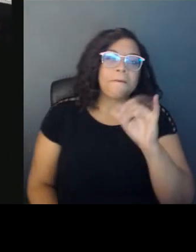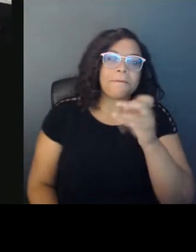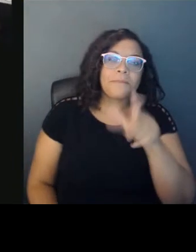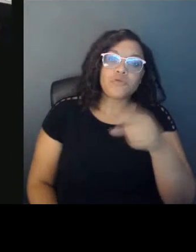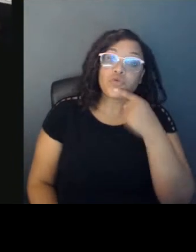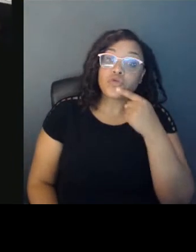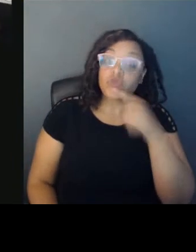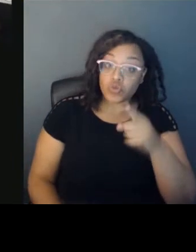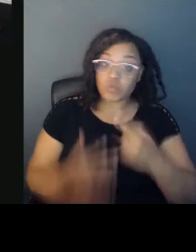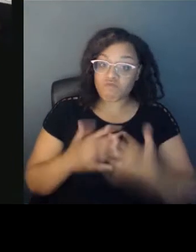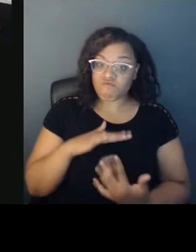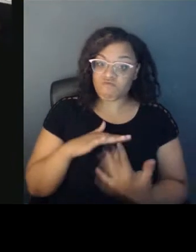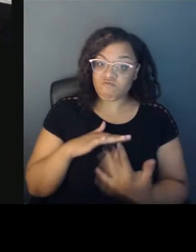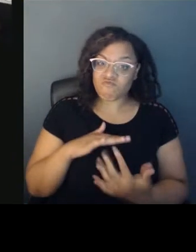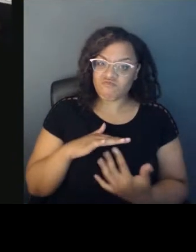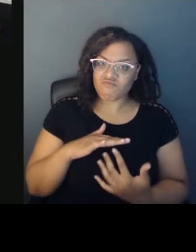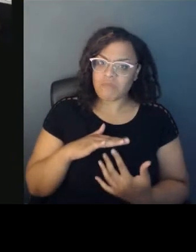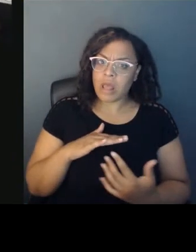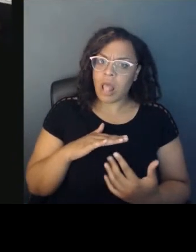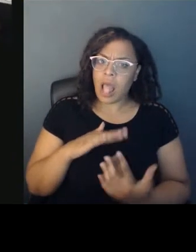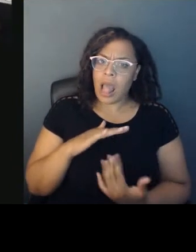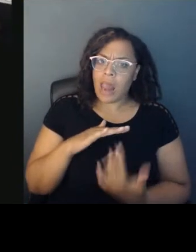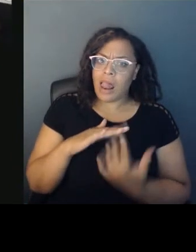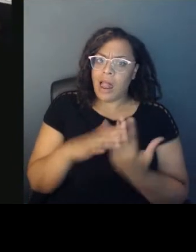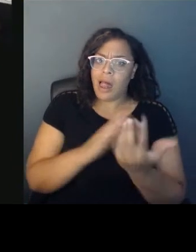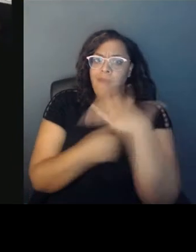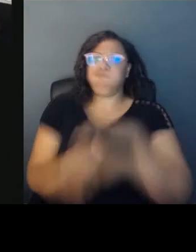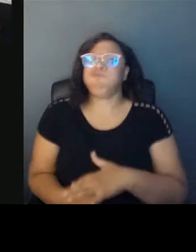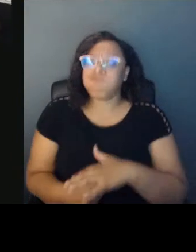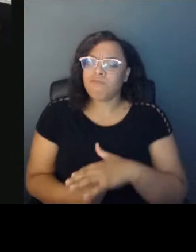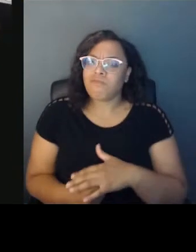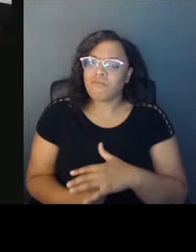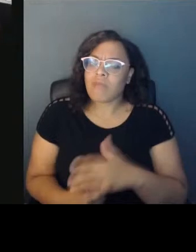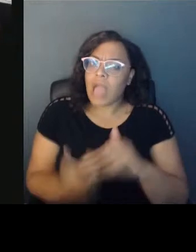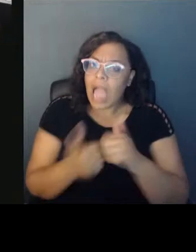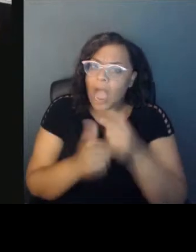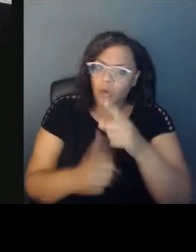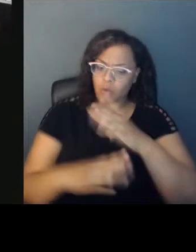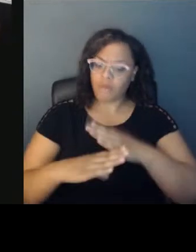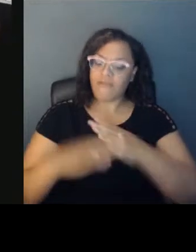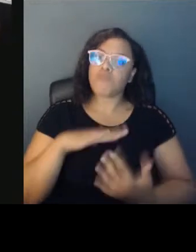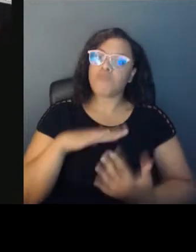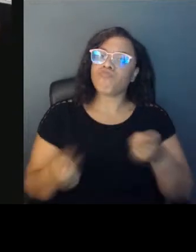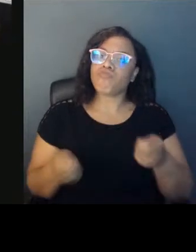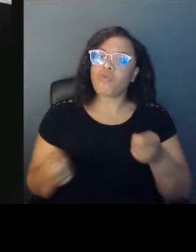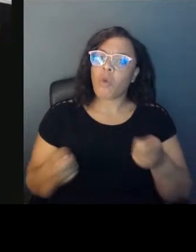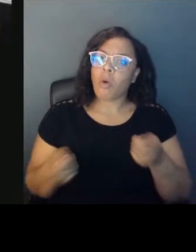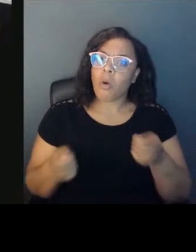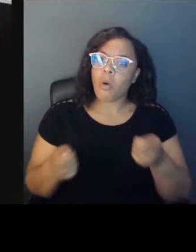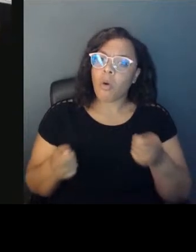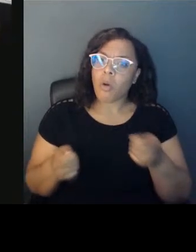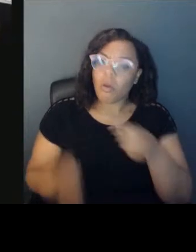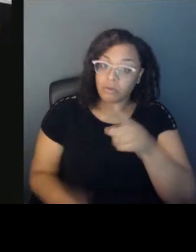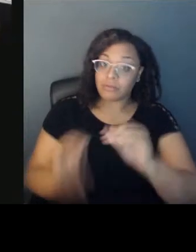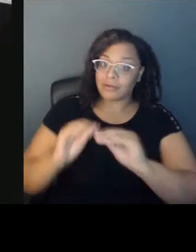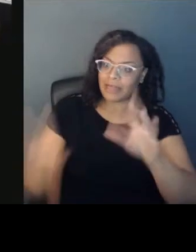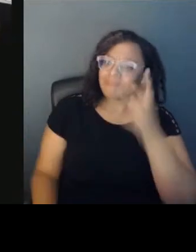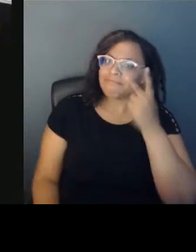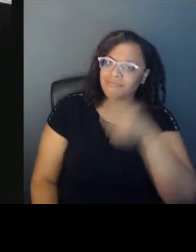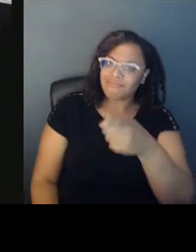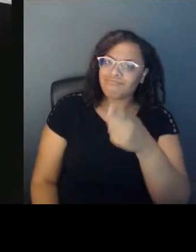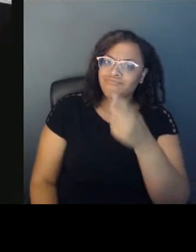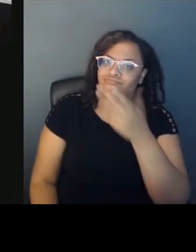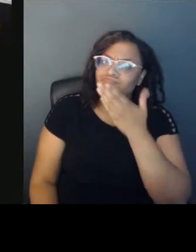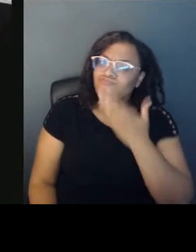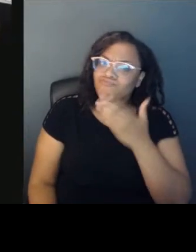How do you not let the anger take you over to the point that it becomes you? Because you clearly are a person who's very gracious and peaceful and